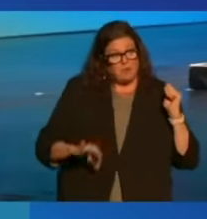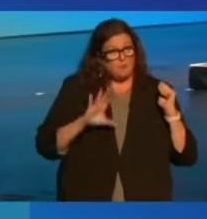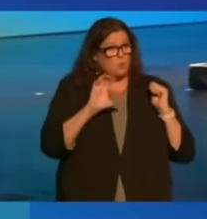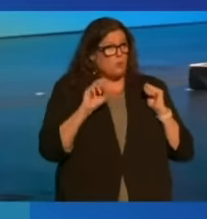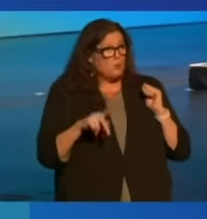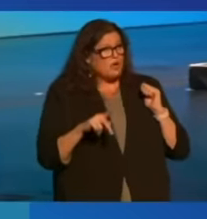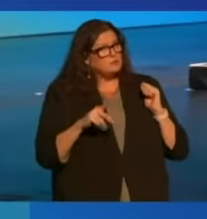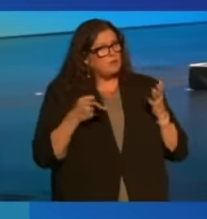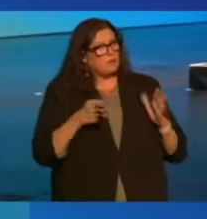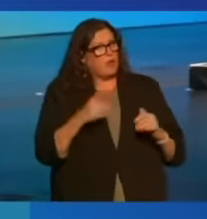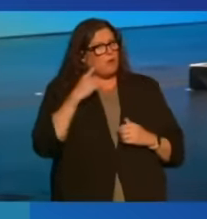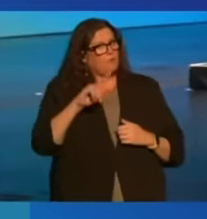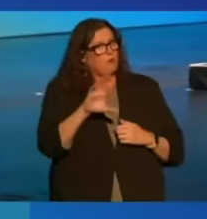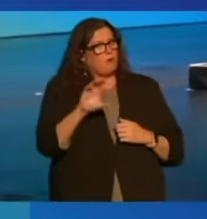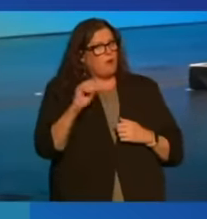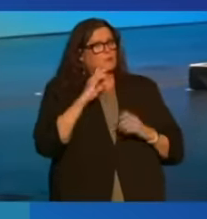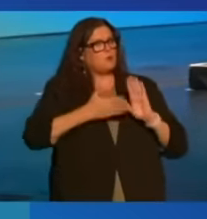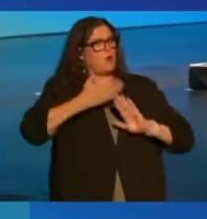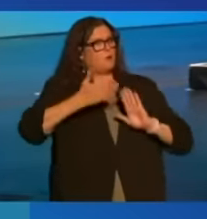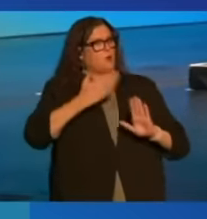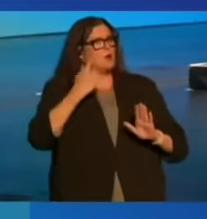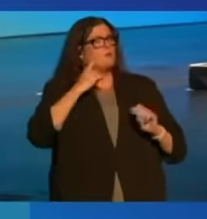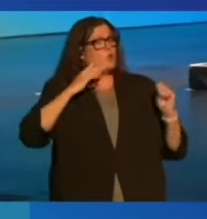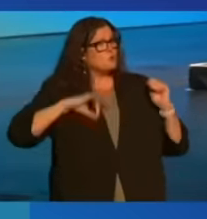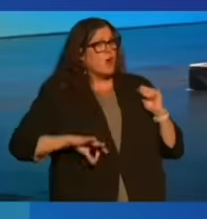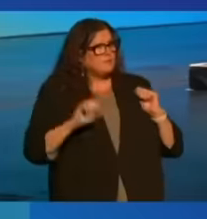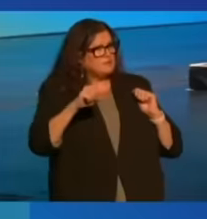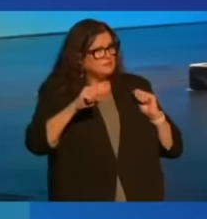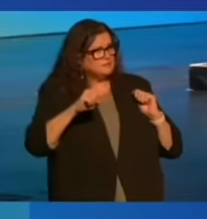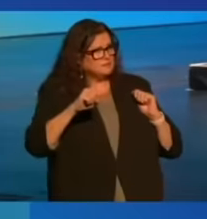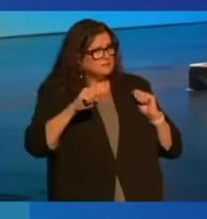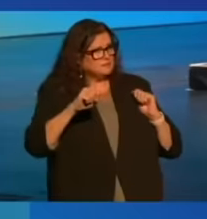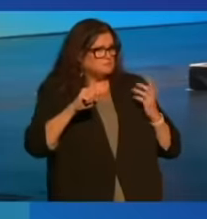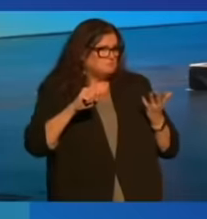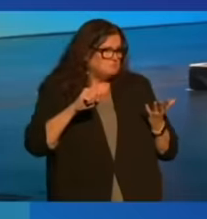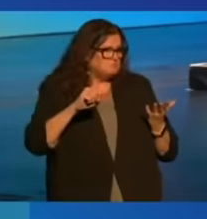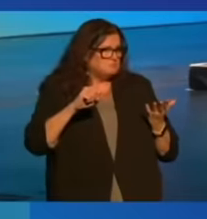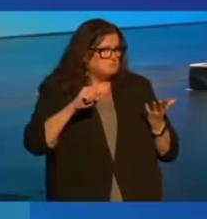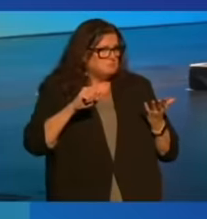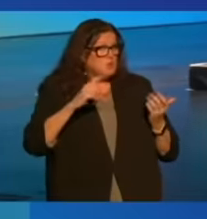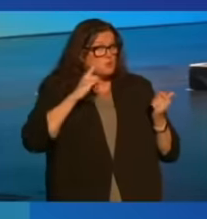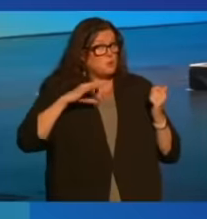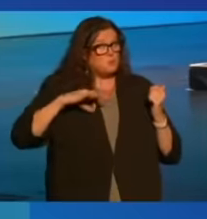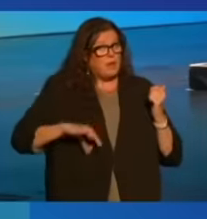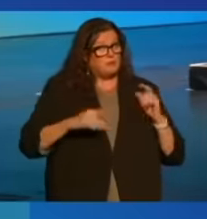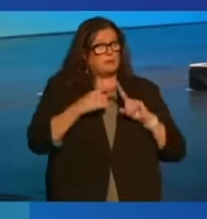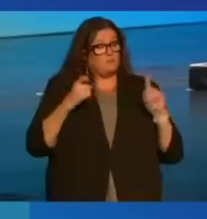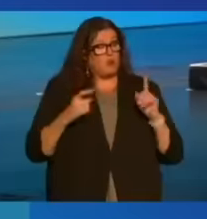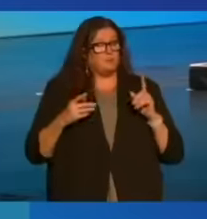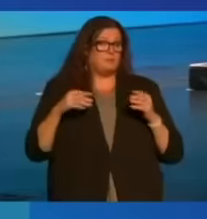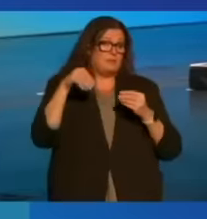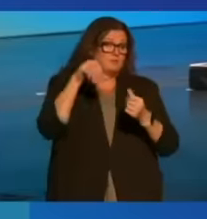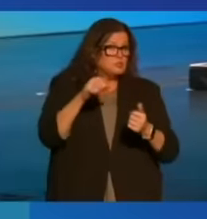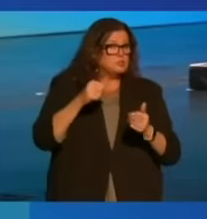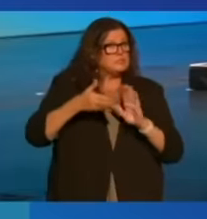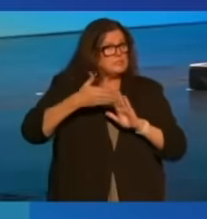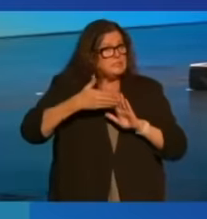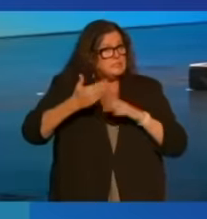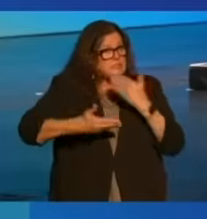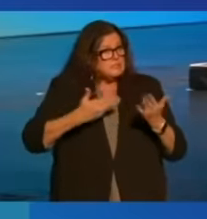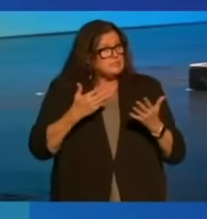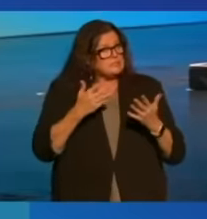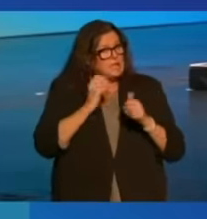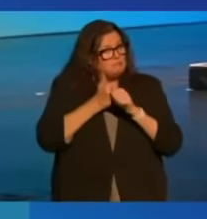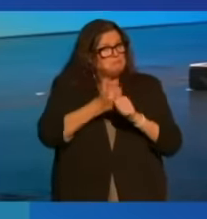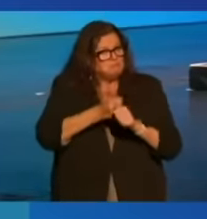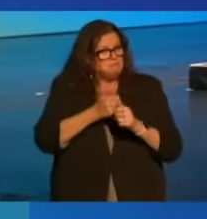that allow companies to operate for a profit, to benefit from the efficiencies and discipline